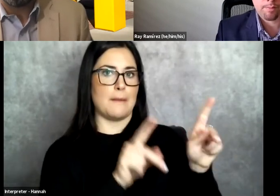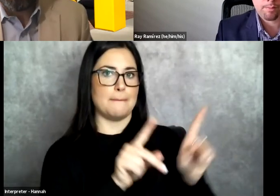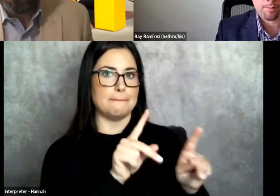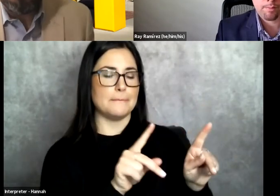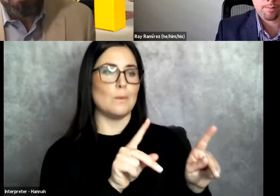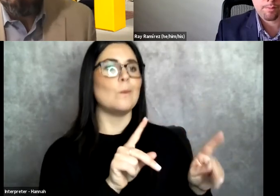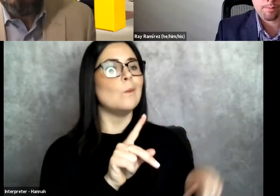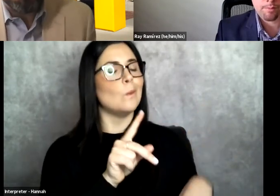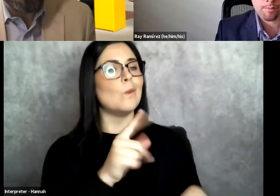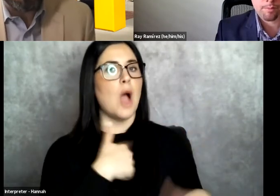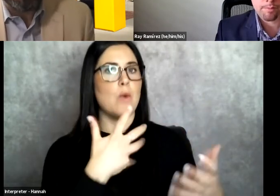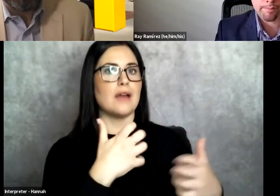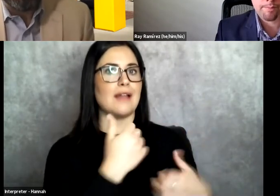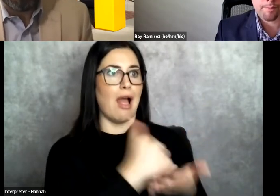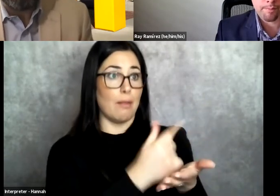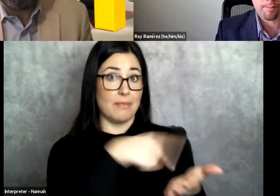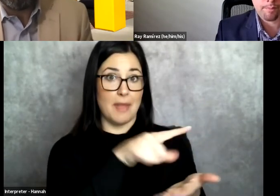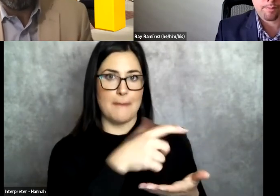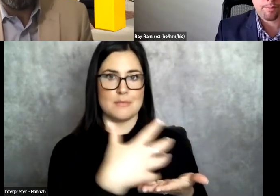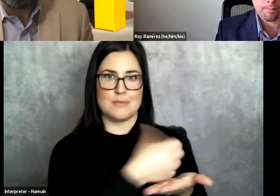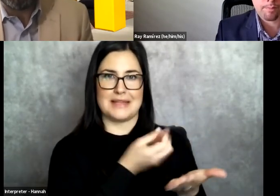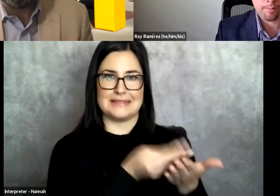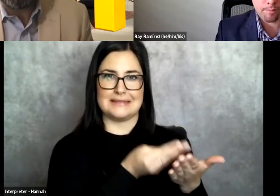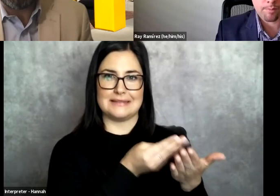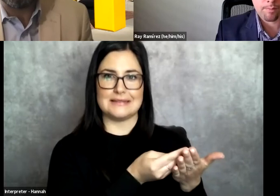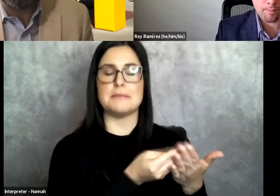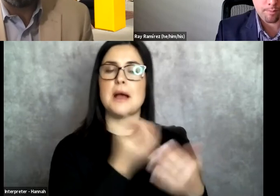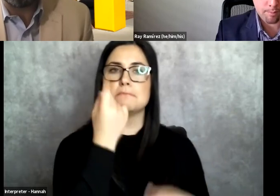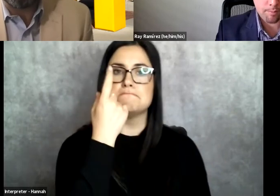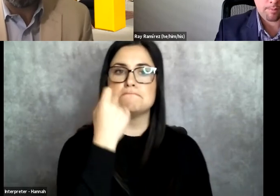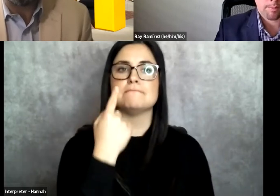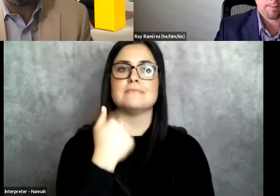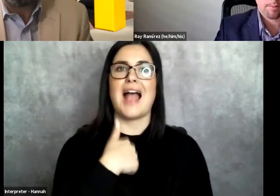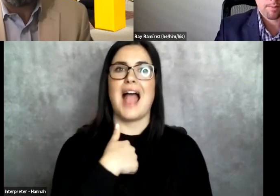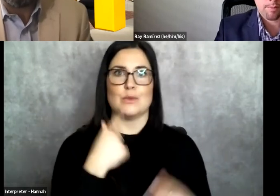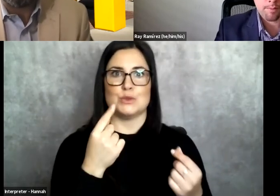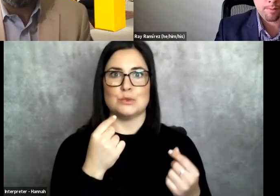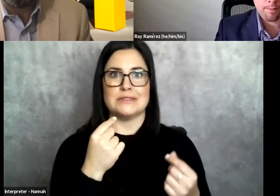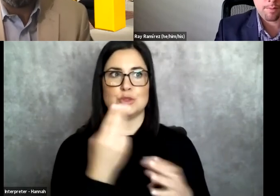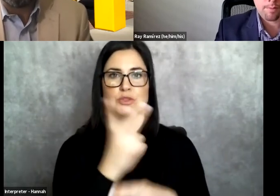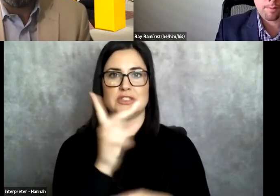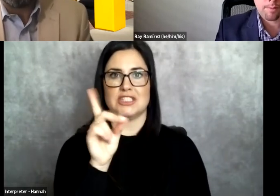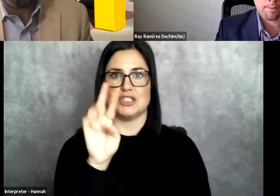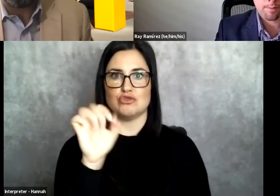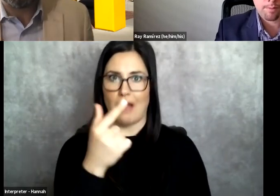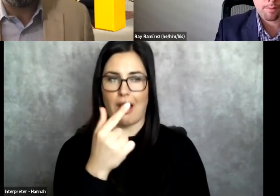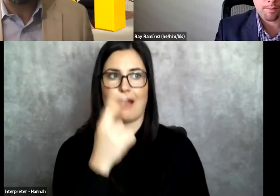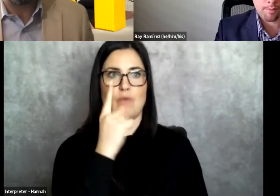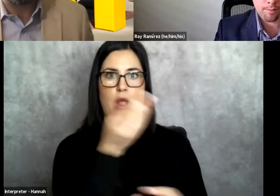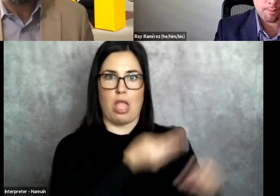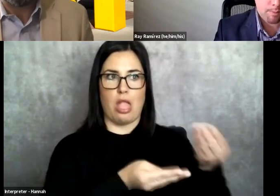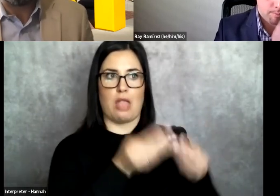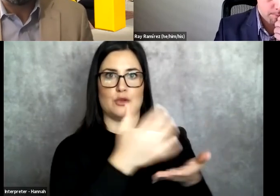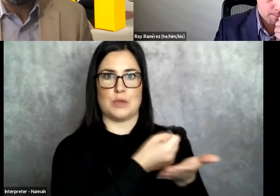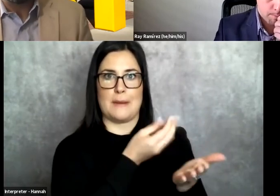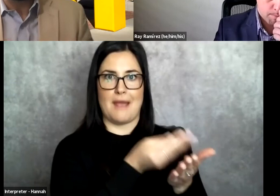you know, I wanted to help people make money, right? But the thing is that I was giving them drugs to make money, right? I was giving them